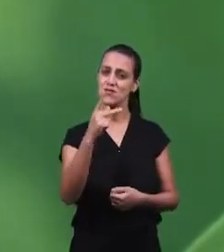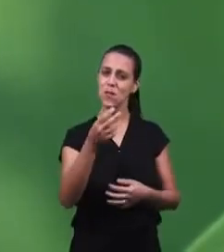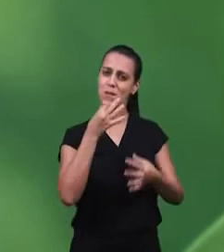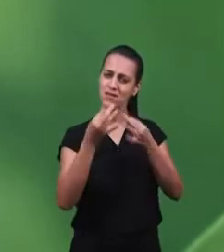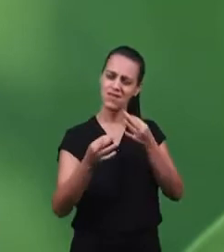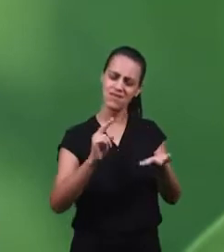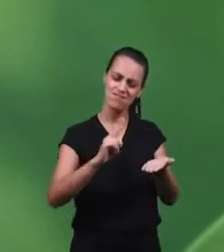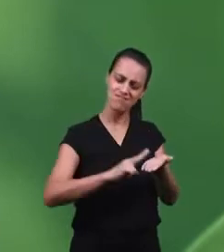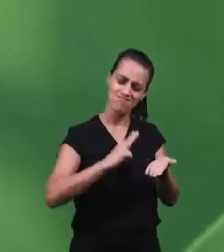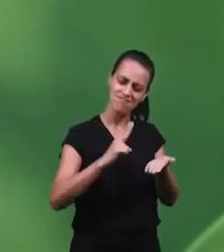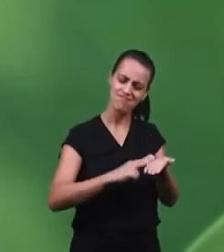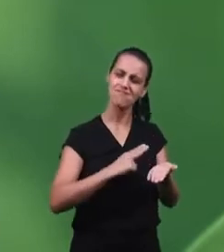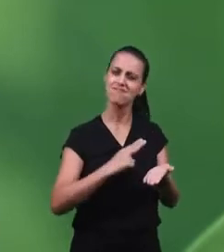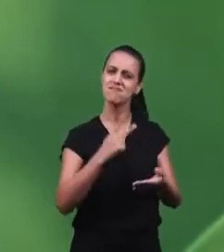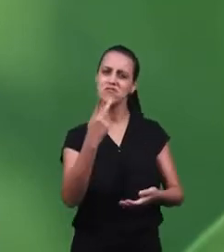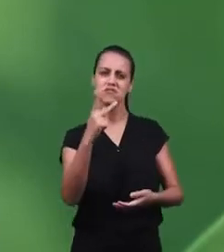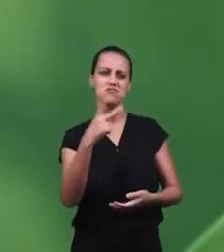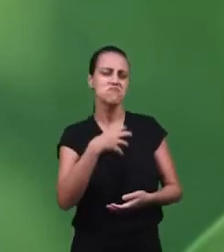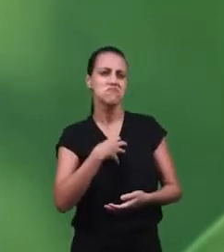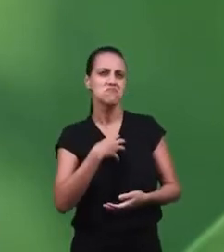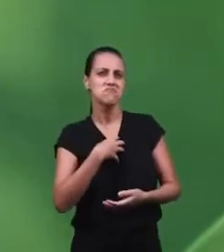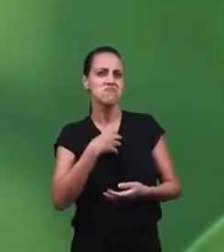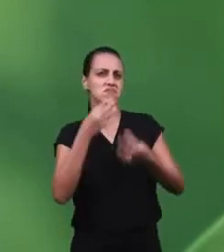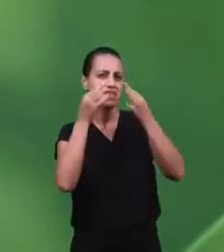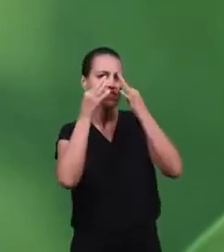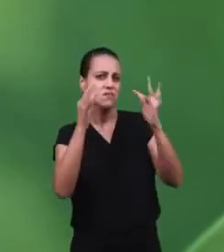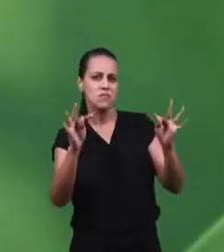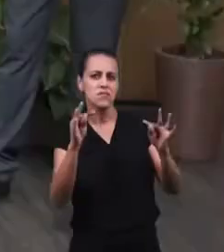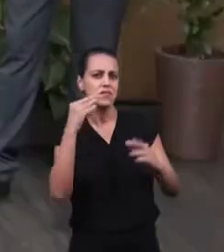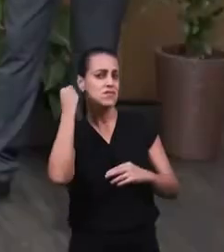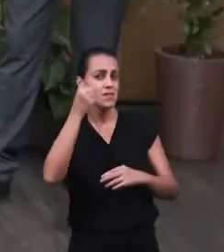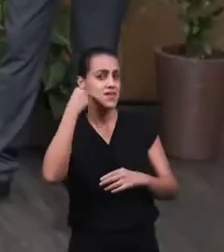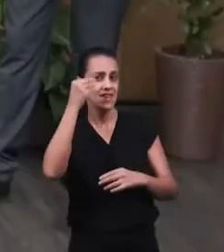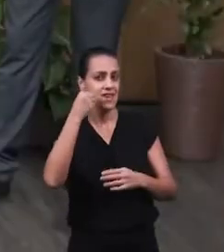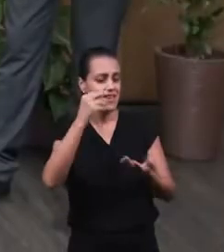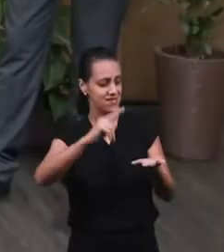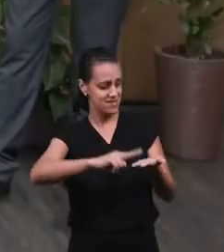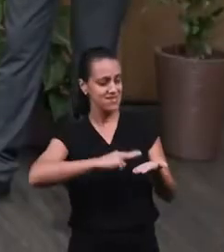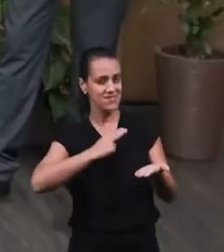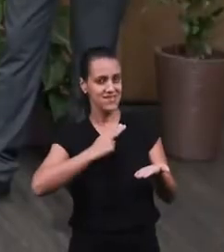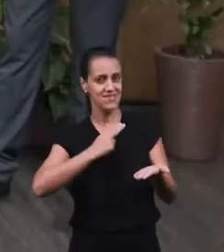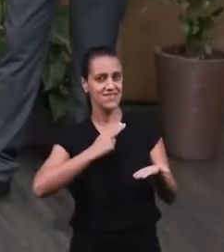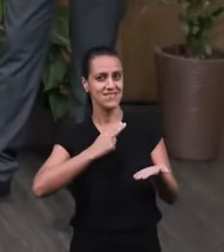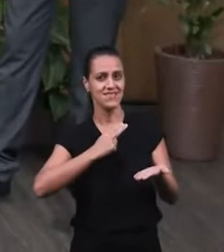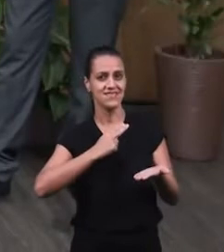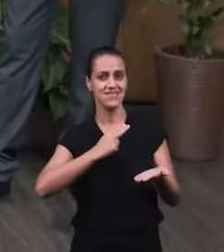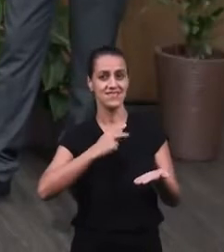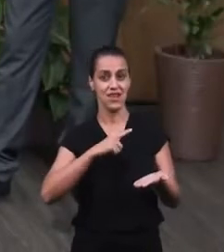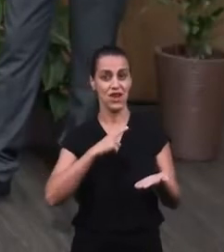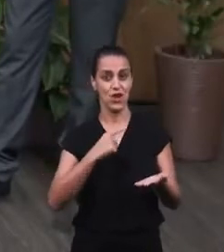Send us your message. Share your testimony, your experience.